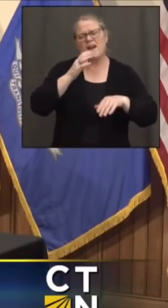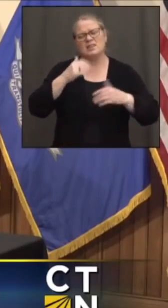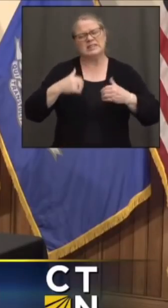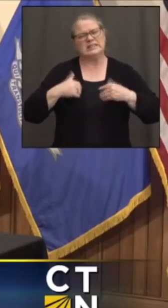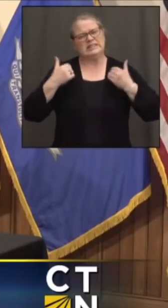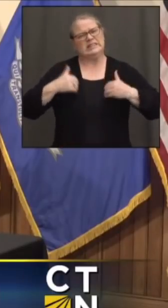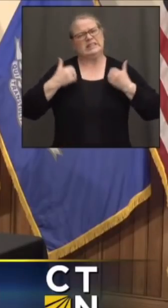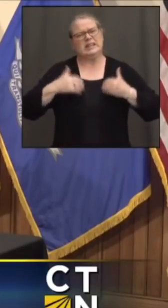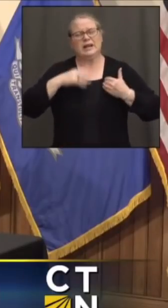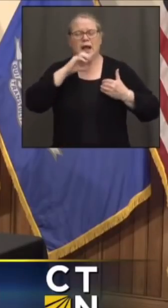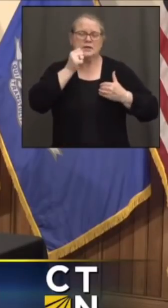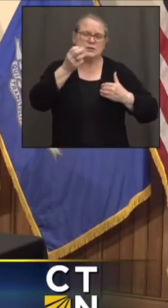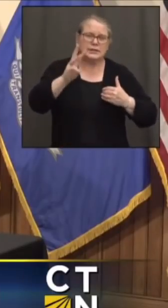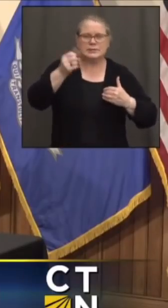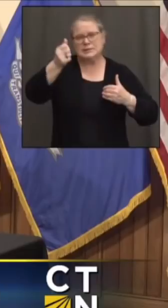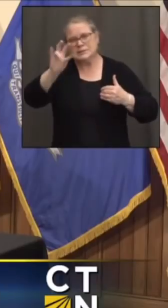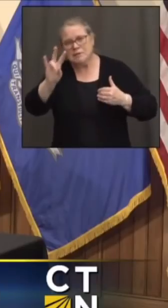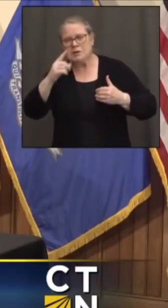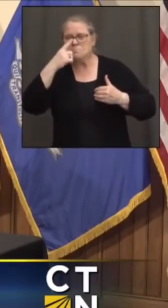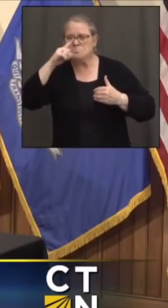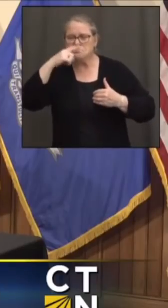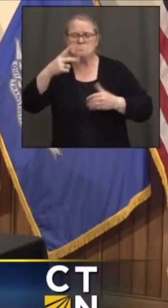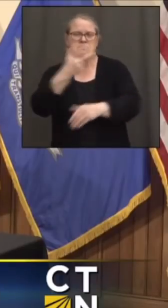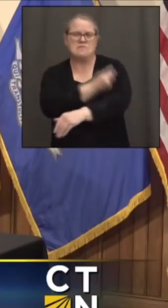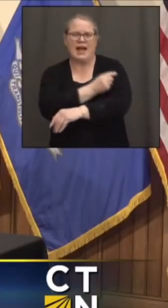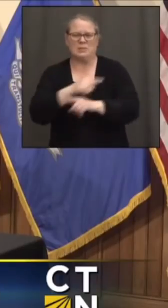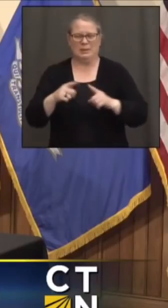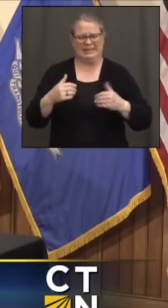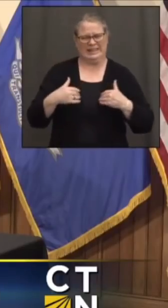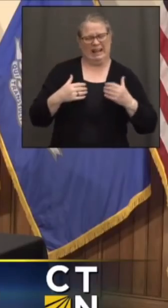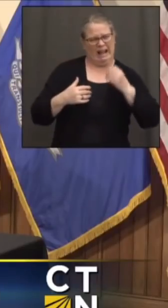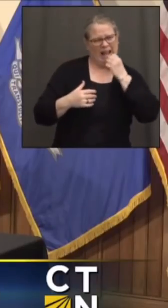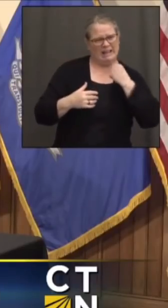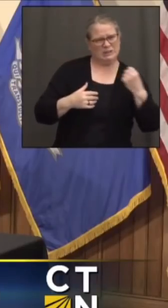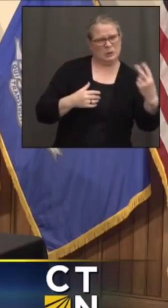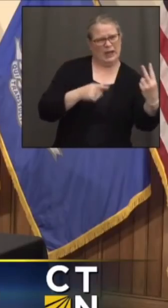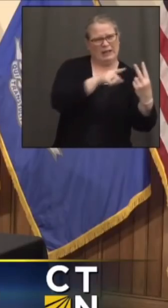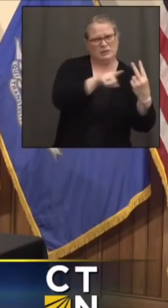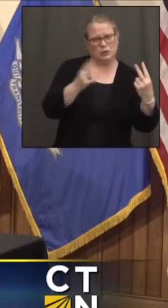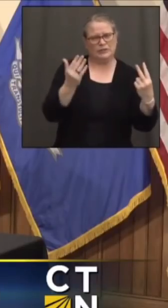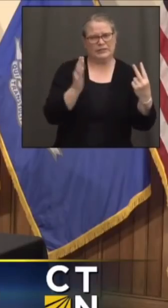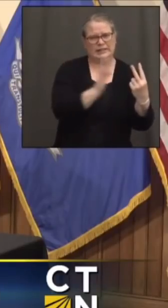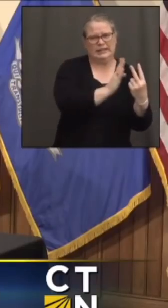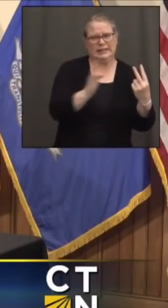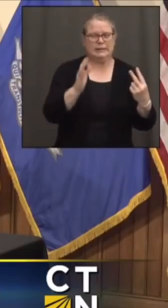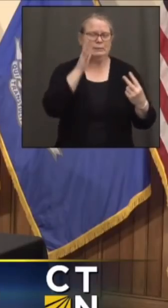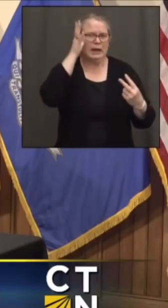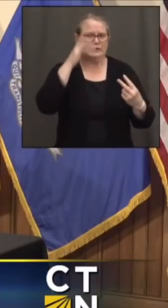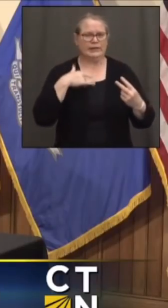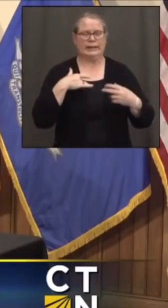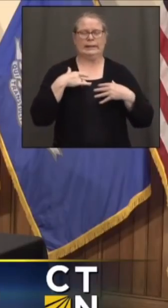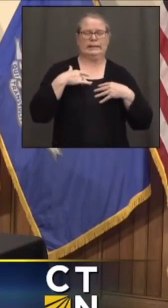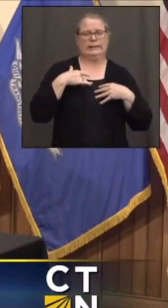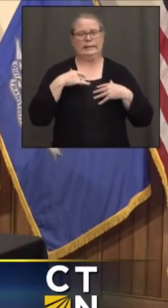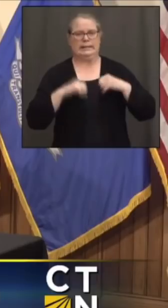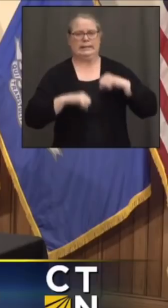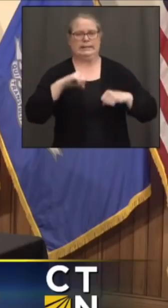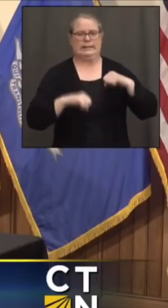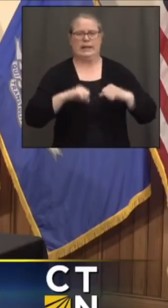younger children, there's some hesitation there. How do you get past that obstacle? And I don't know if the commissioner has any thoughts on that as well.